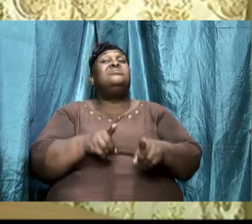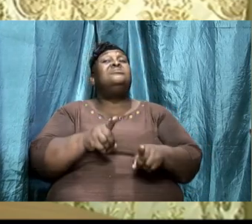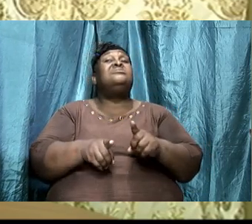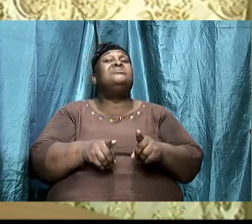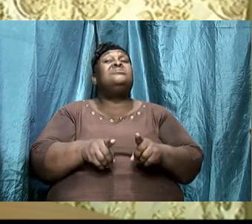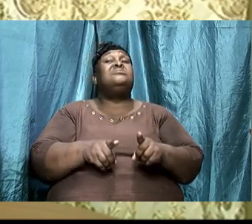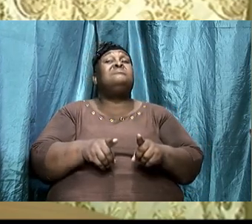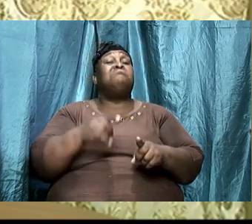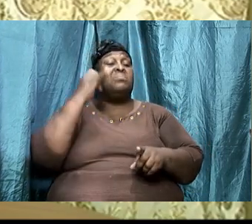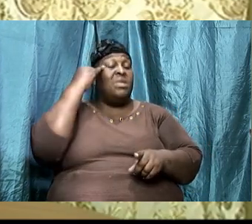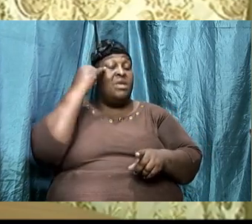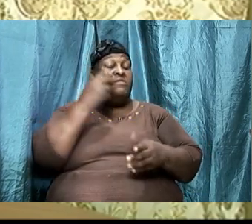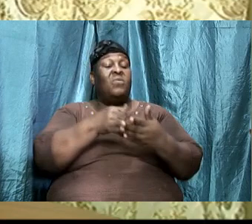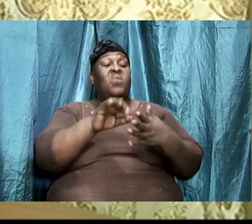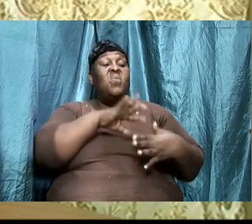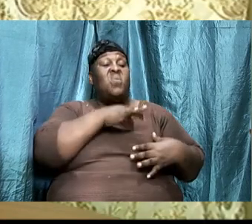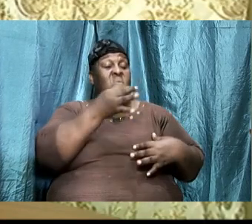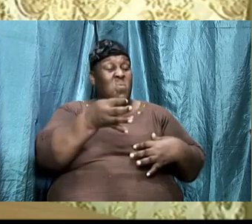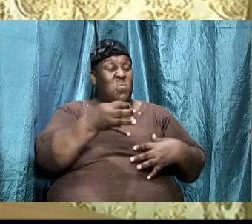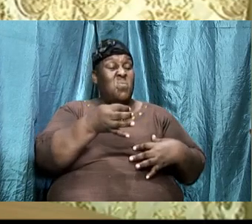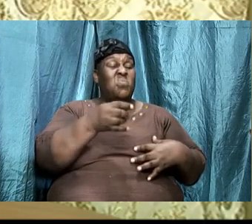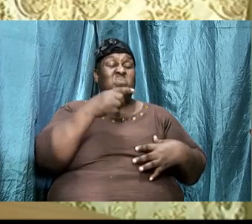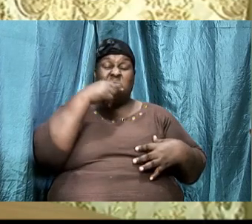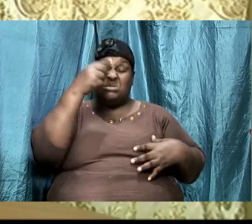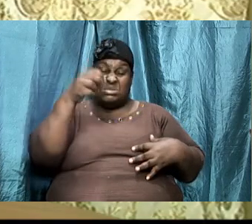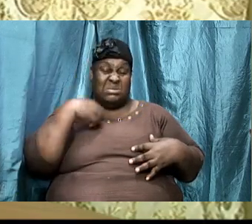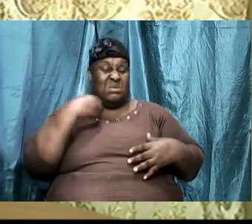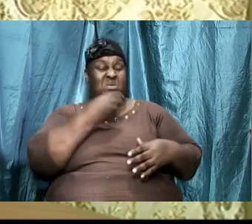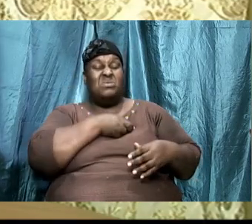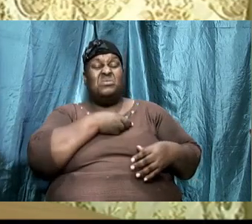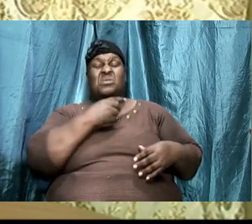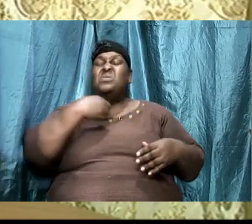If the Holy Ghost even prompt us, it's still we going to make the decision.